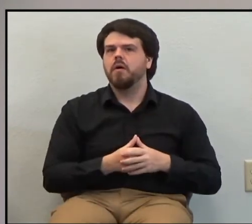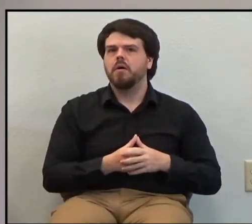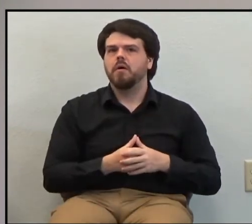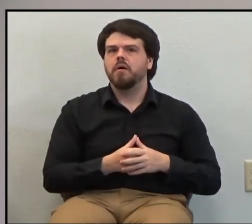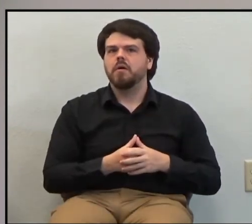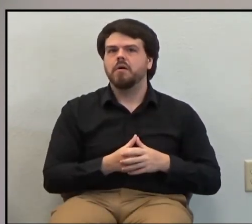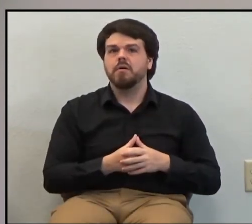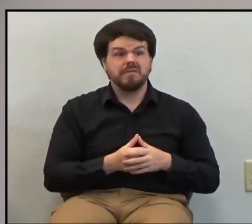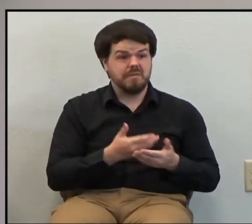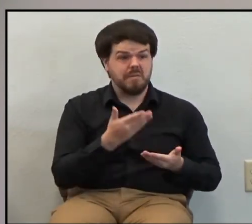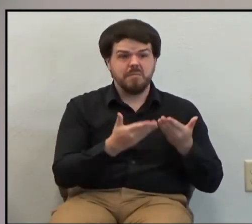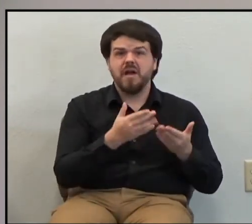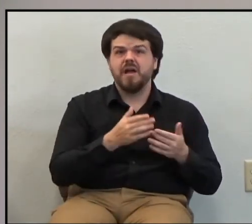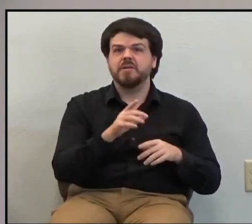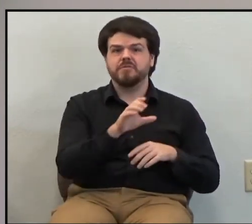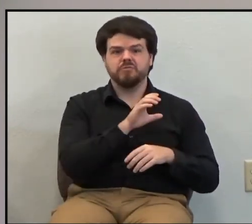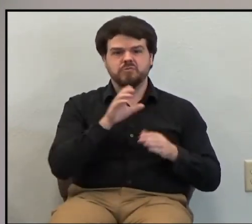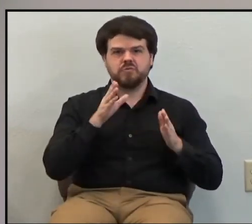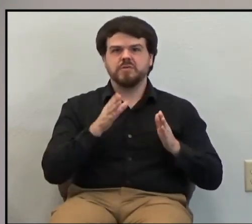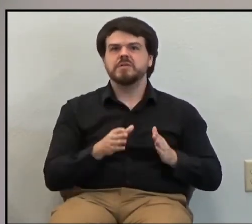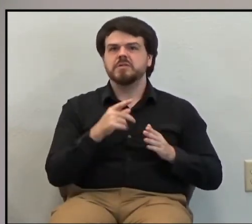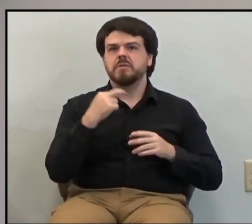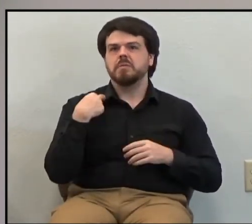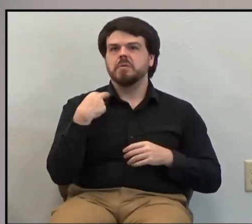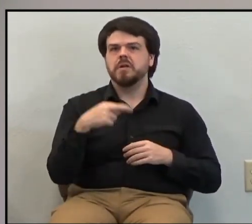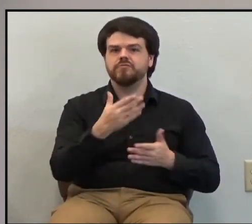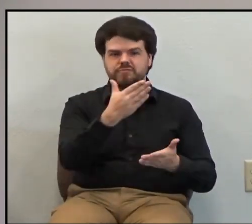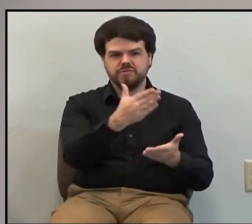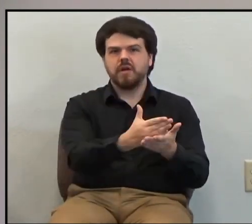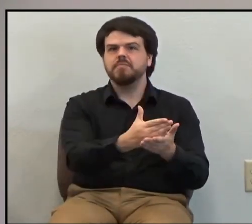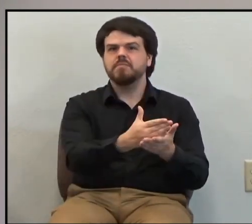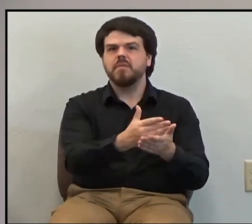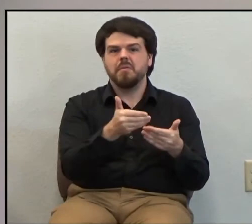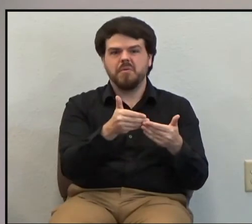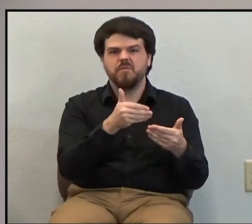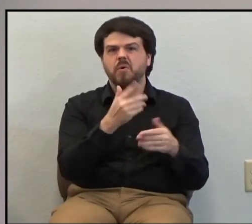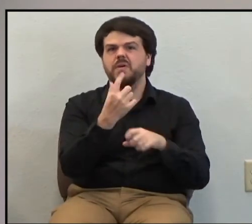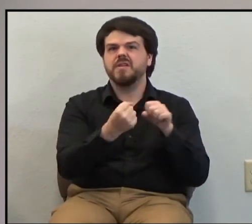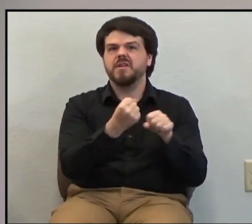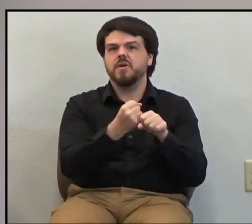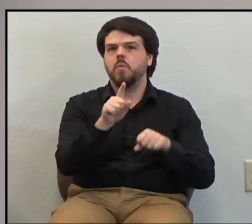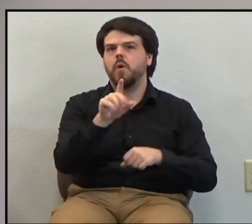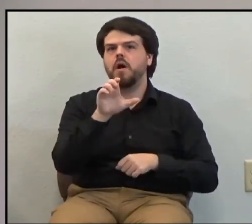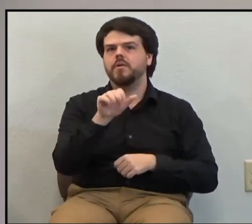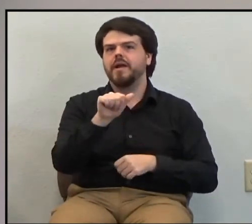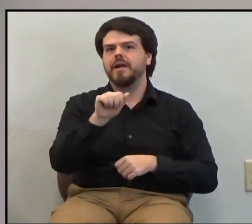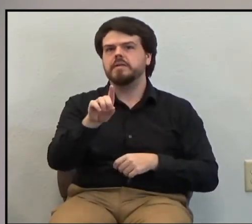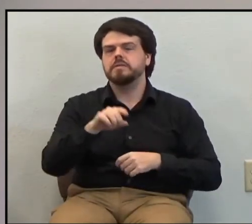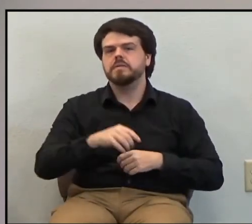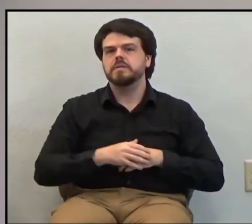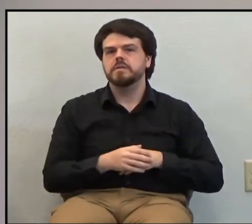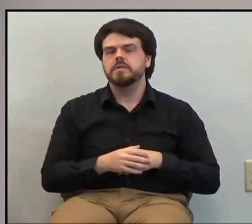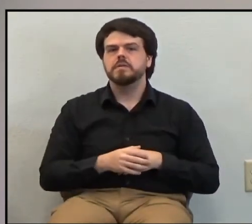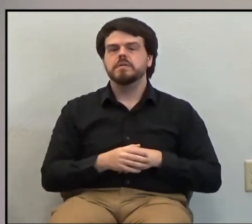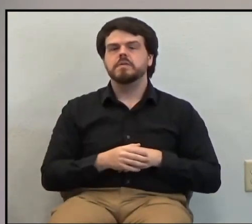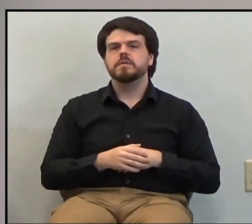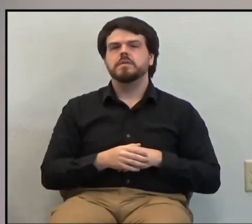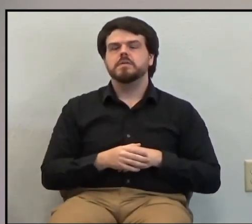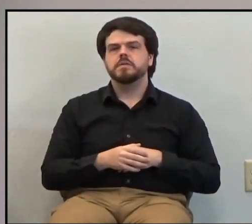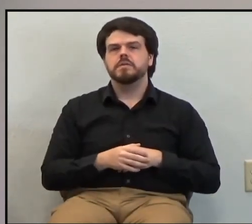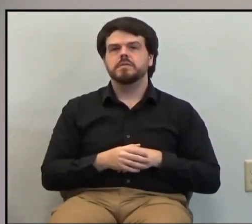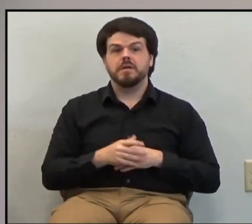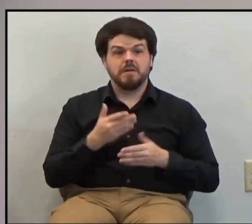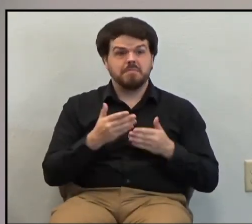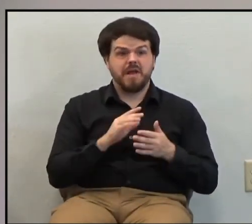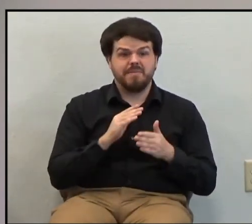it may end right then and there before the year 100 A.D. It may